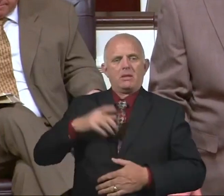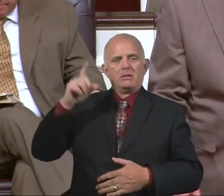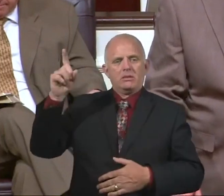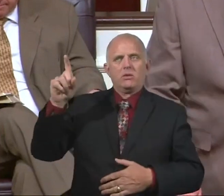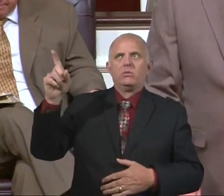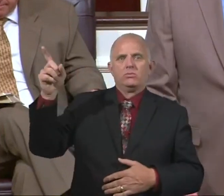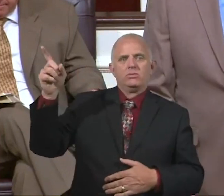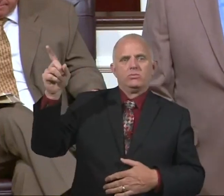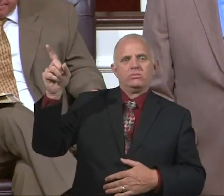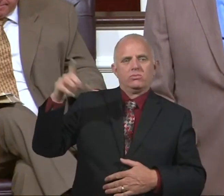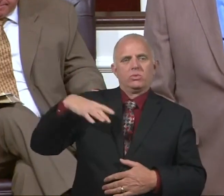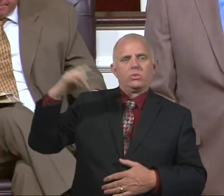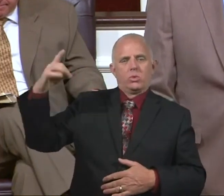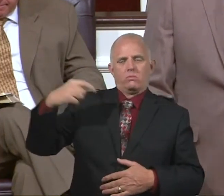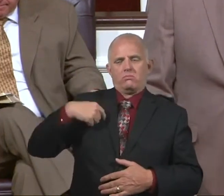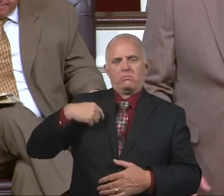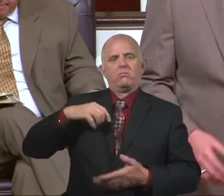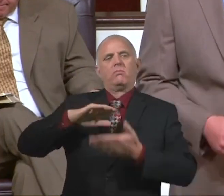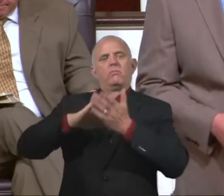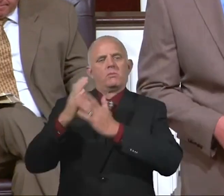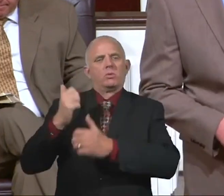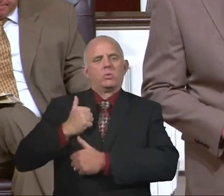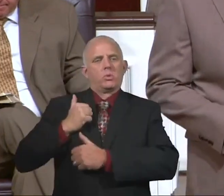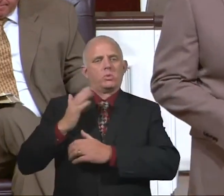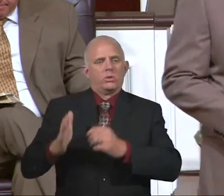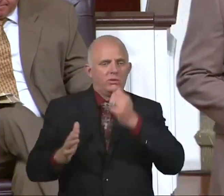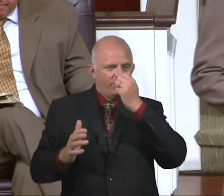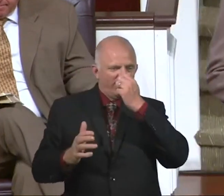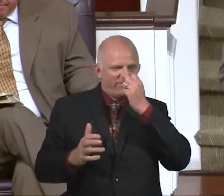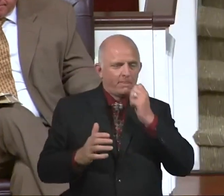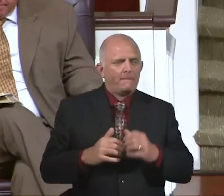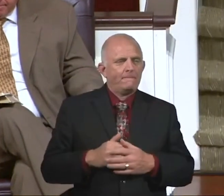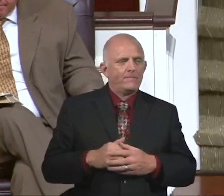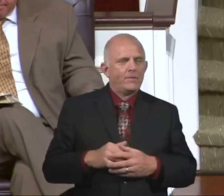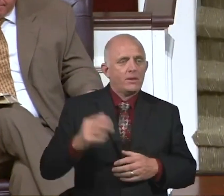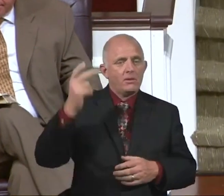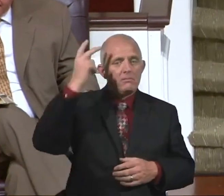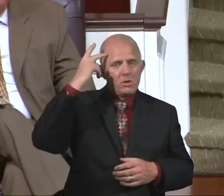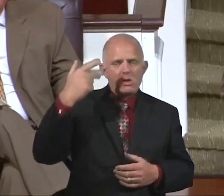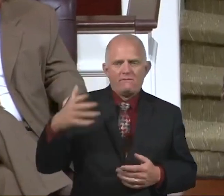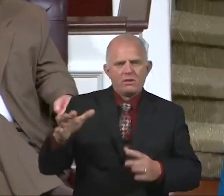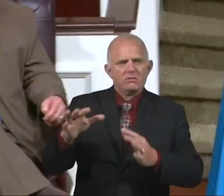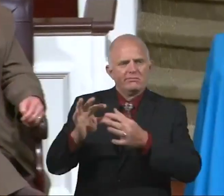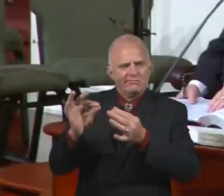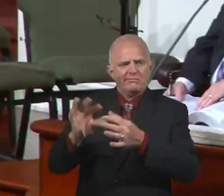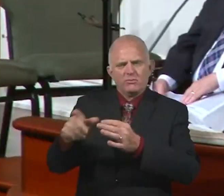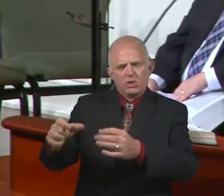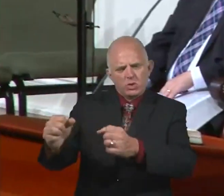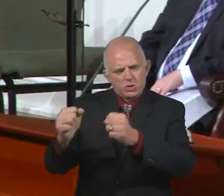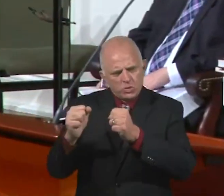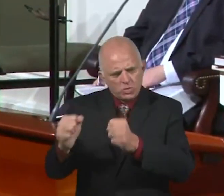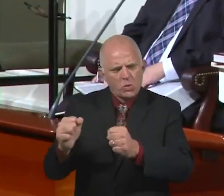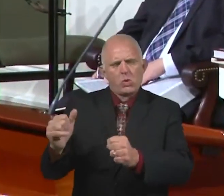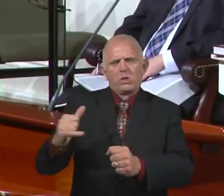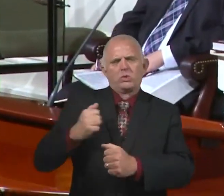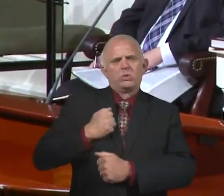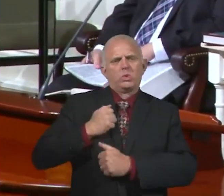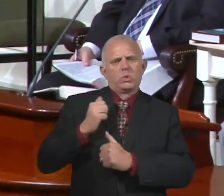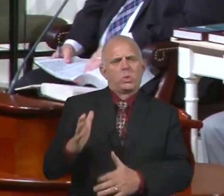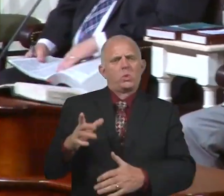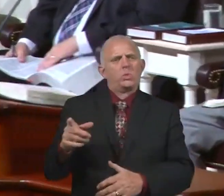He said, I want you to be as strong like a soldier. You know, soldiers, several things that soldiers are. They have to be simplistic.